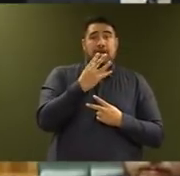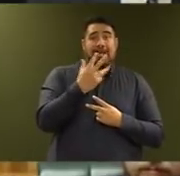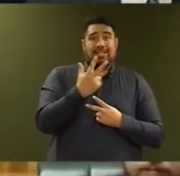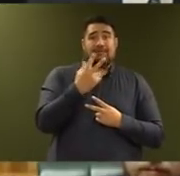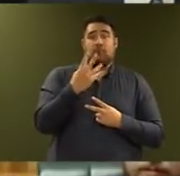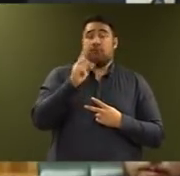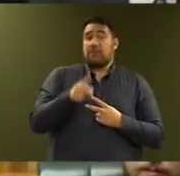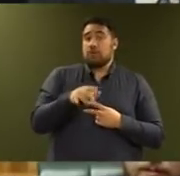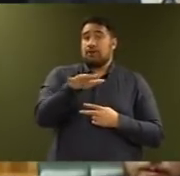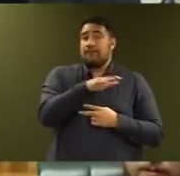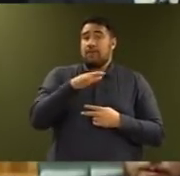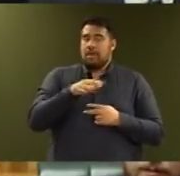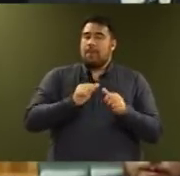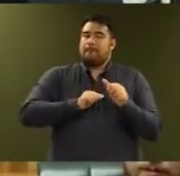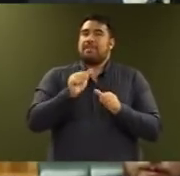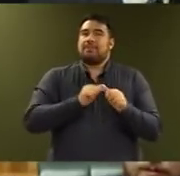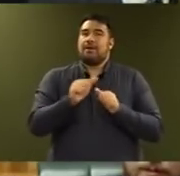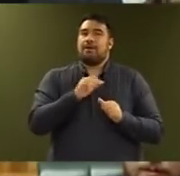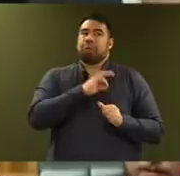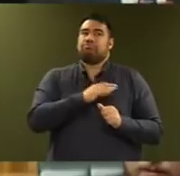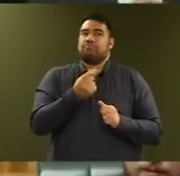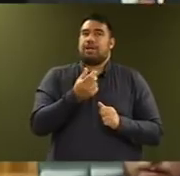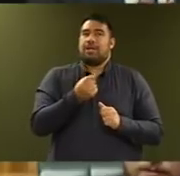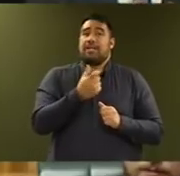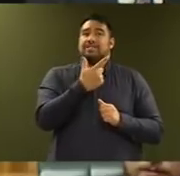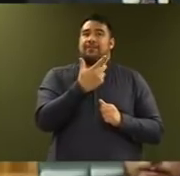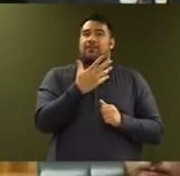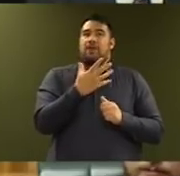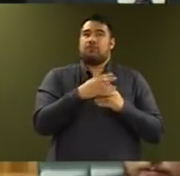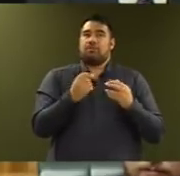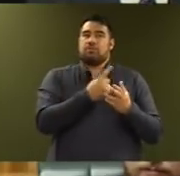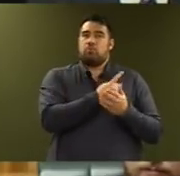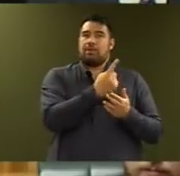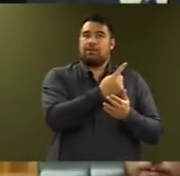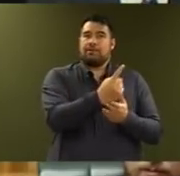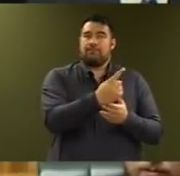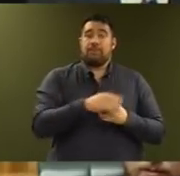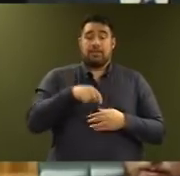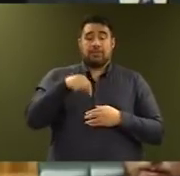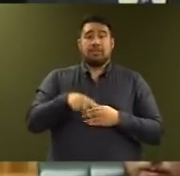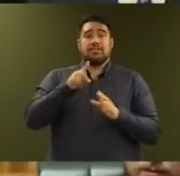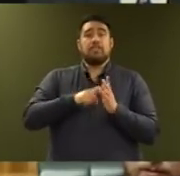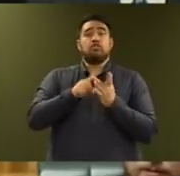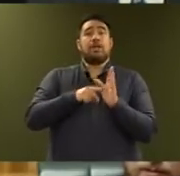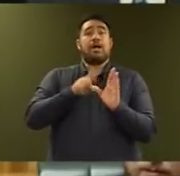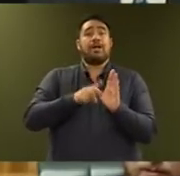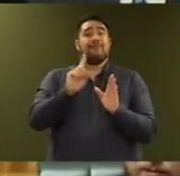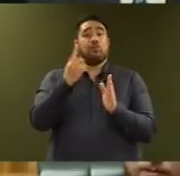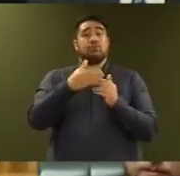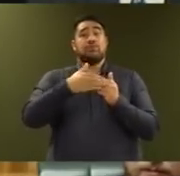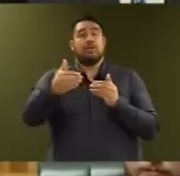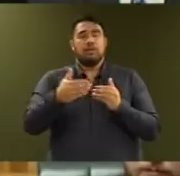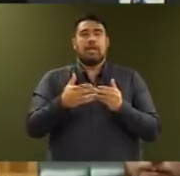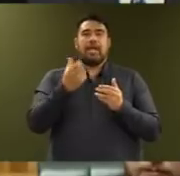families better off by an average of $75 per week. From July 1 this year, the best start payment of